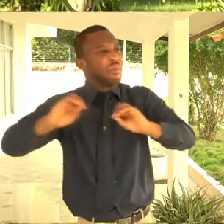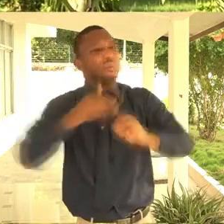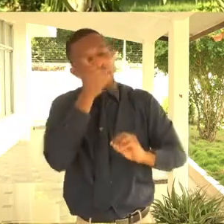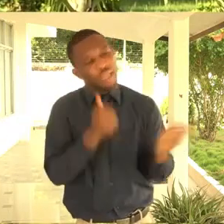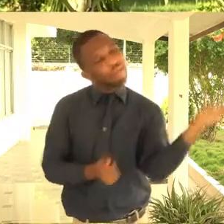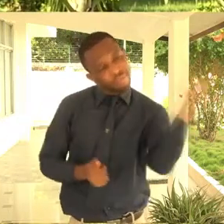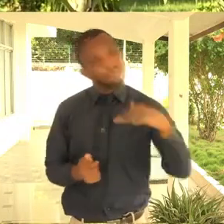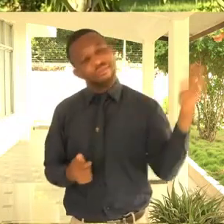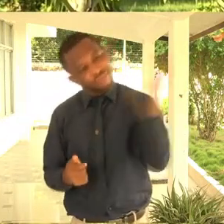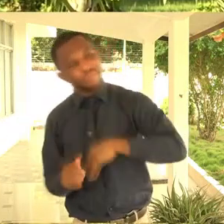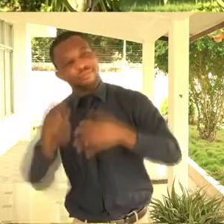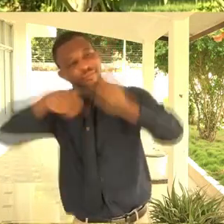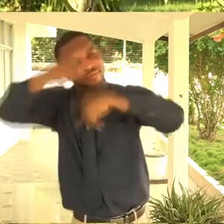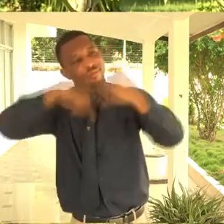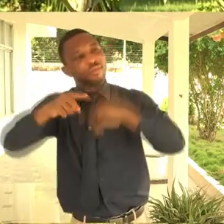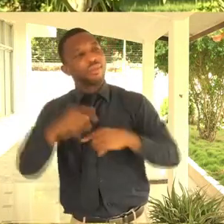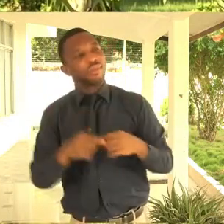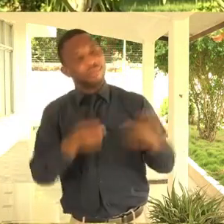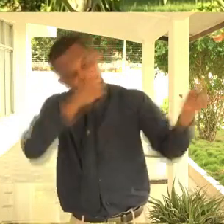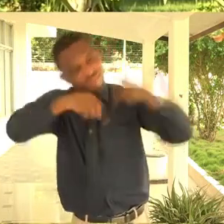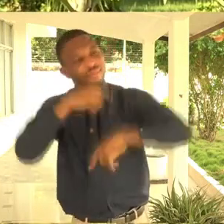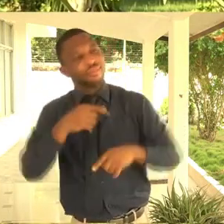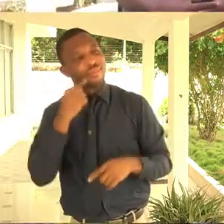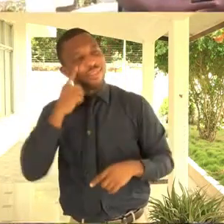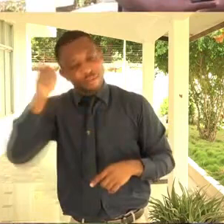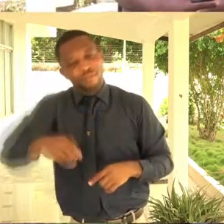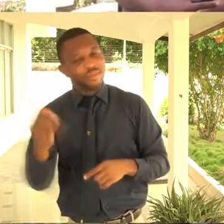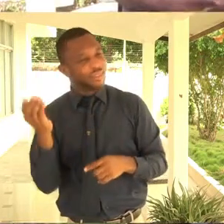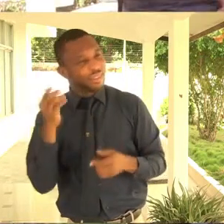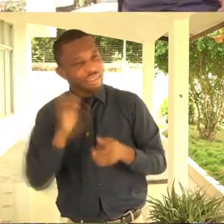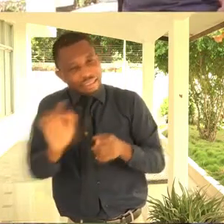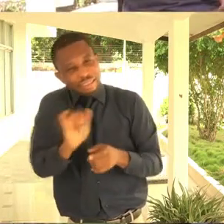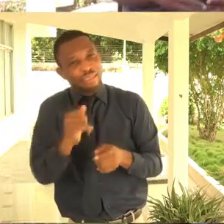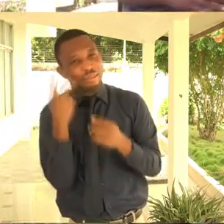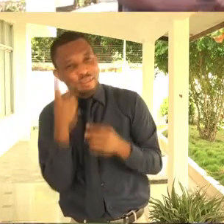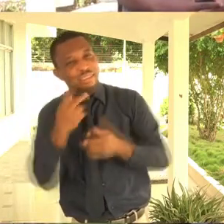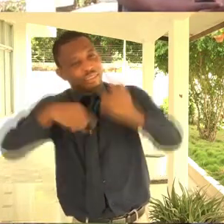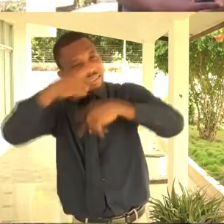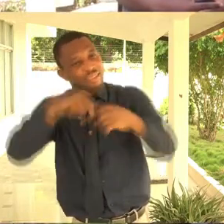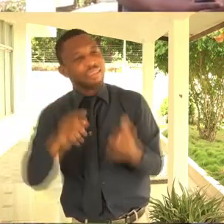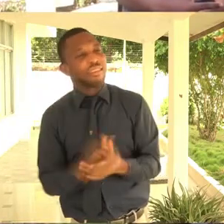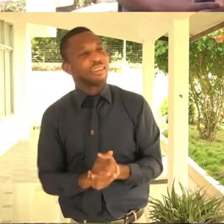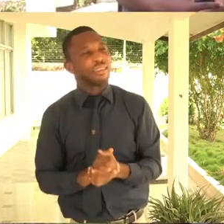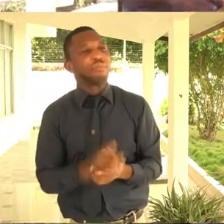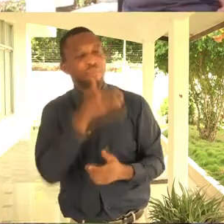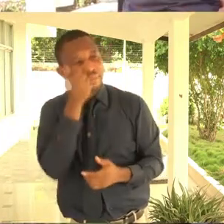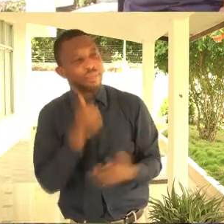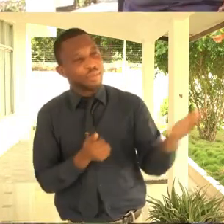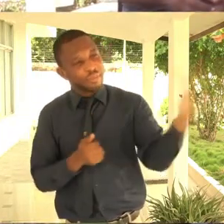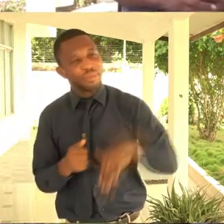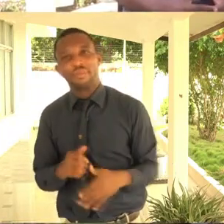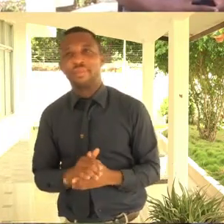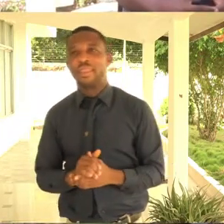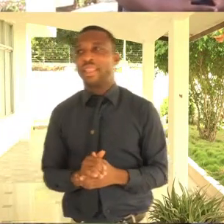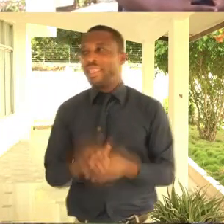subsequently, uh, it's been mostly on weekly basis. Anytime there is an update, we, together